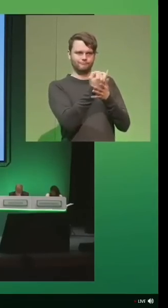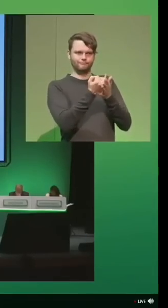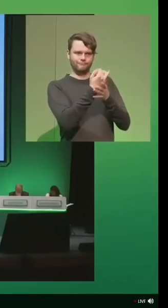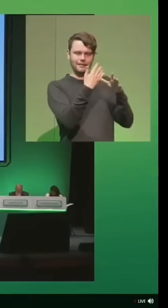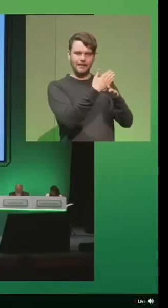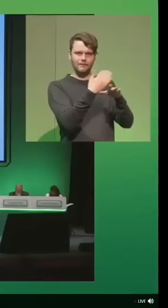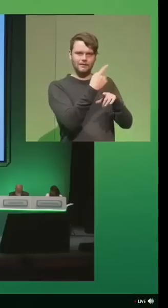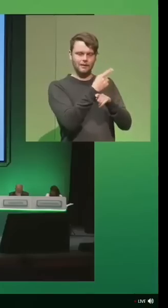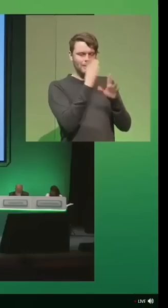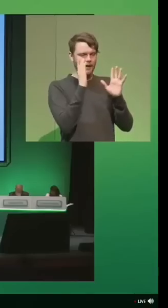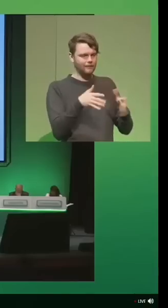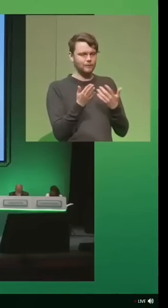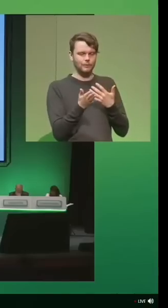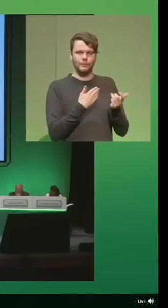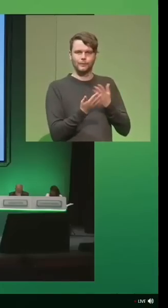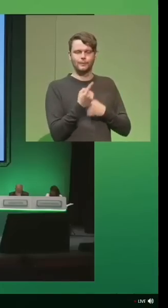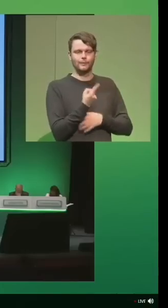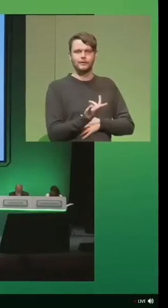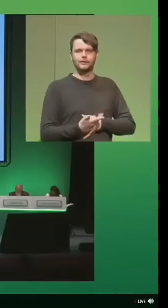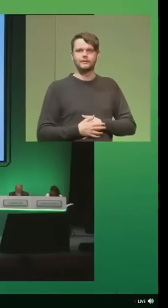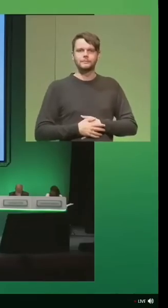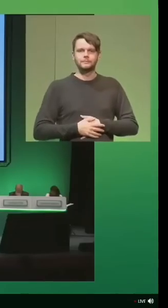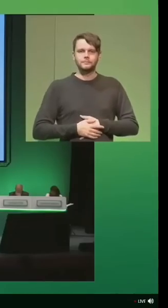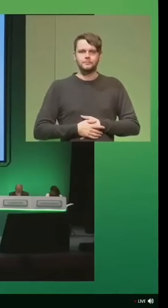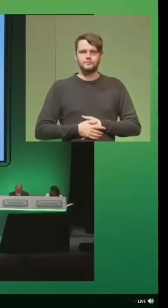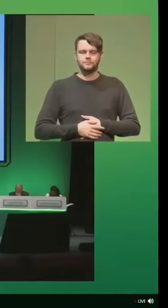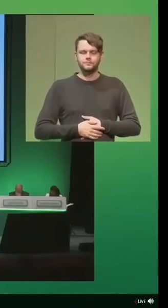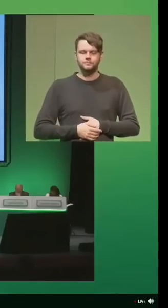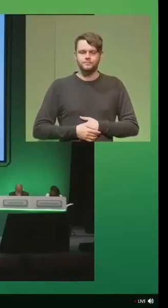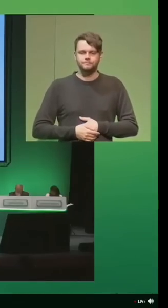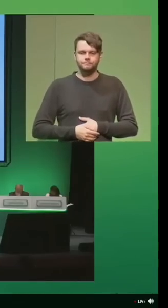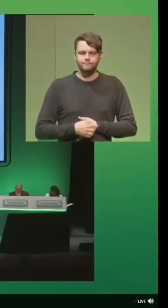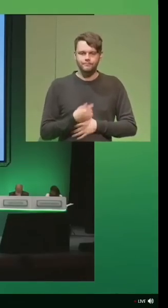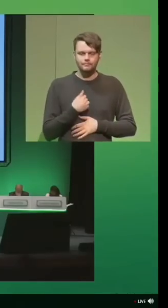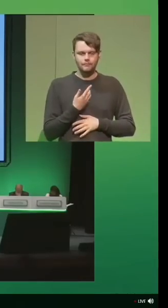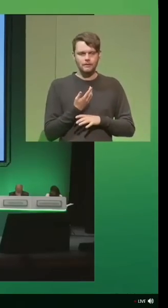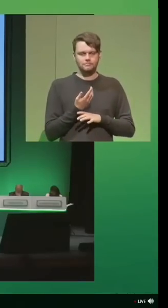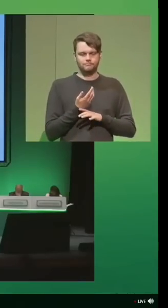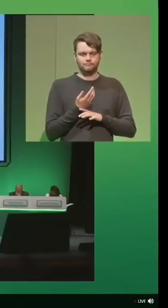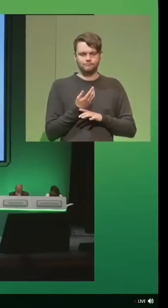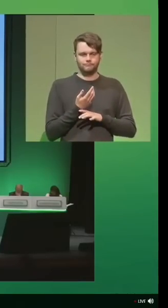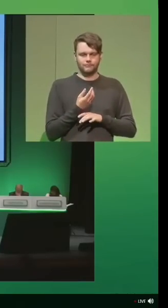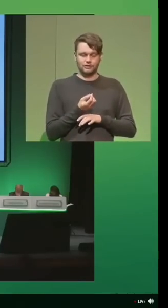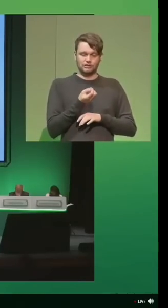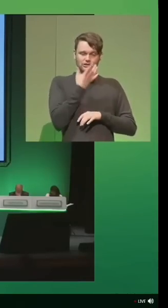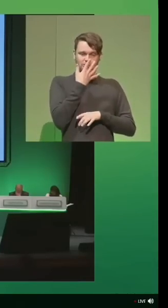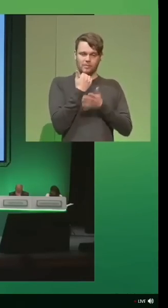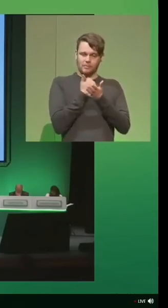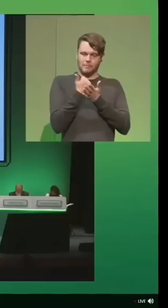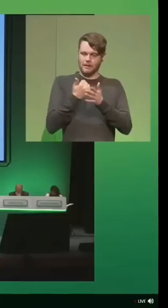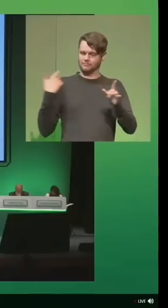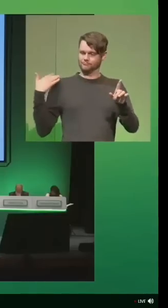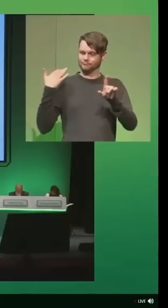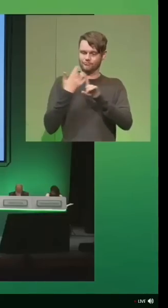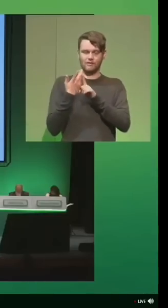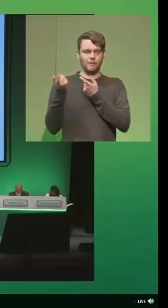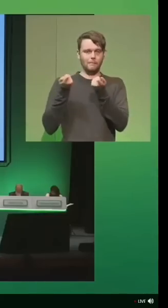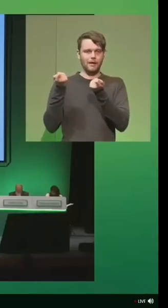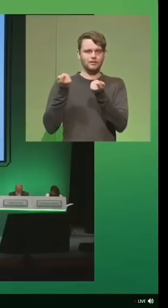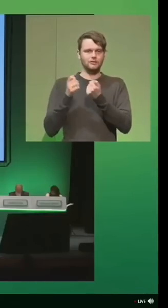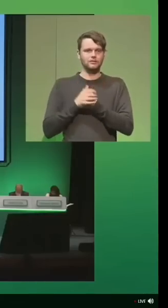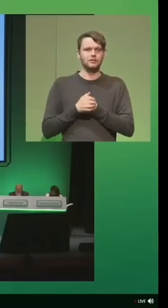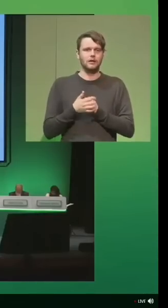have to be addressed and dealt with. I'm ashamed of this bank and your predecessors' mismanagement of it.